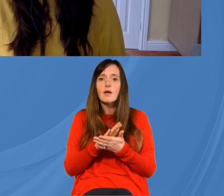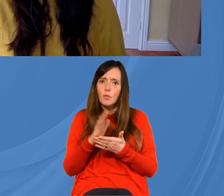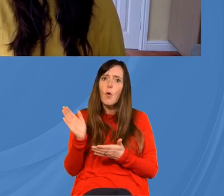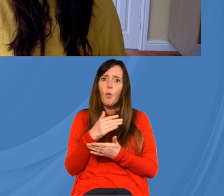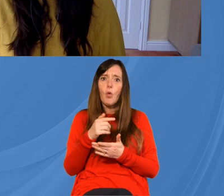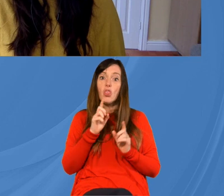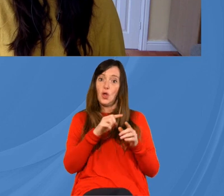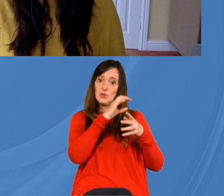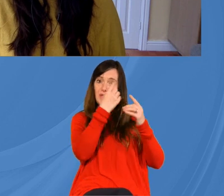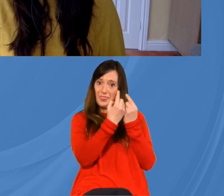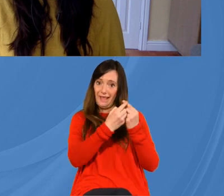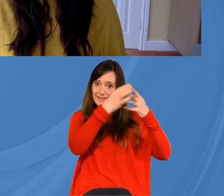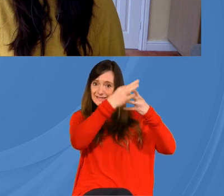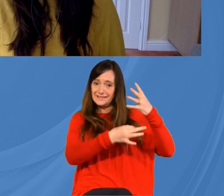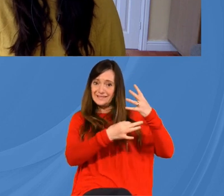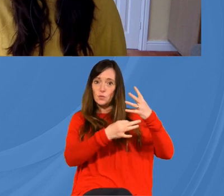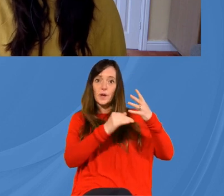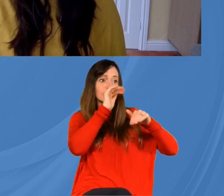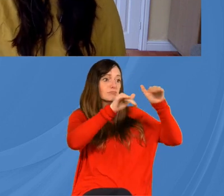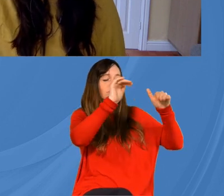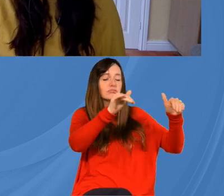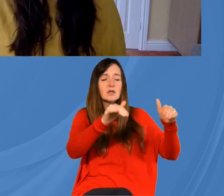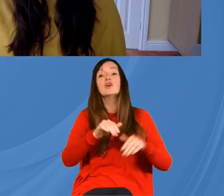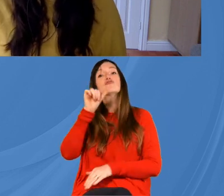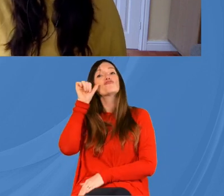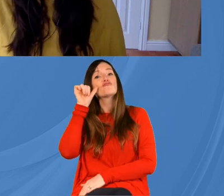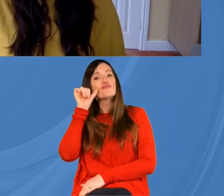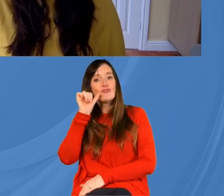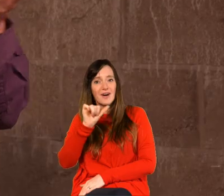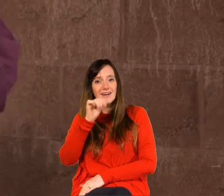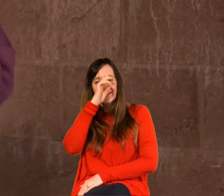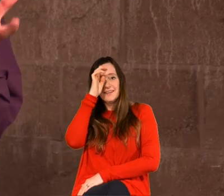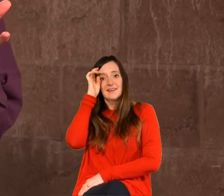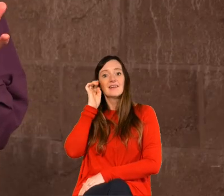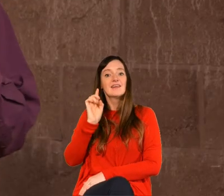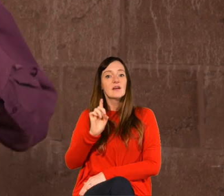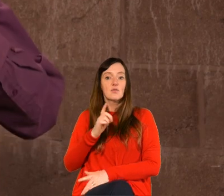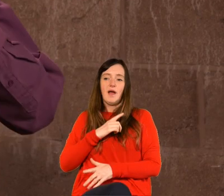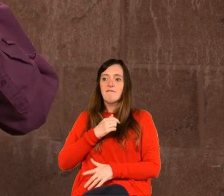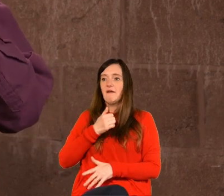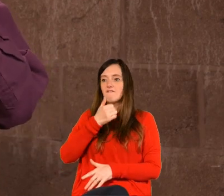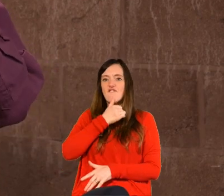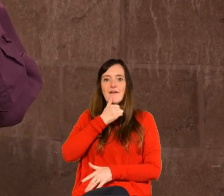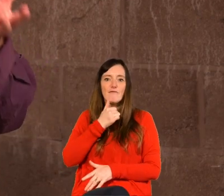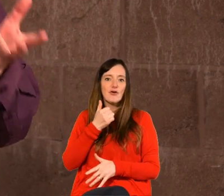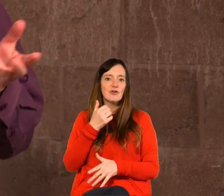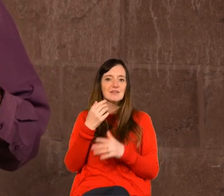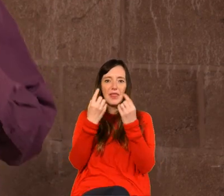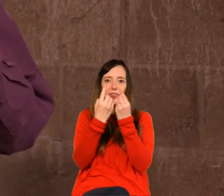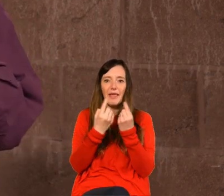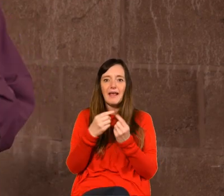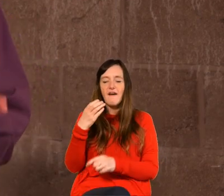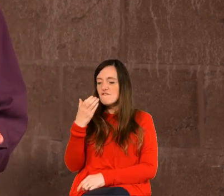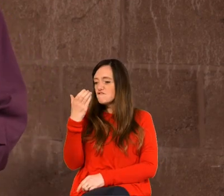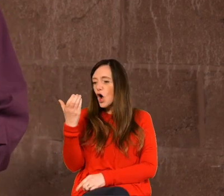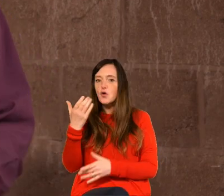absolutely you know whether it's our favorite football team or some great holiday we've been on or even our new phone that we've got you know we're very we find that very easy to